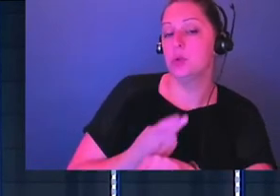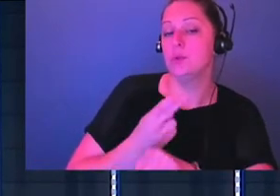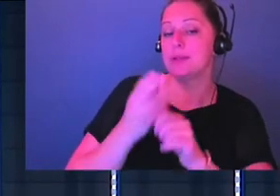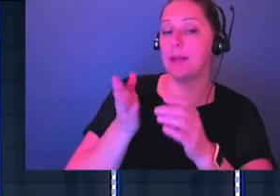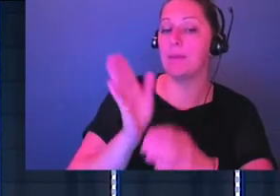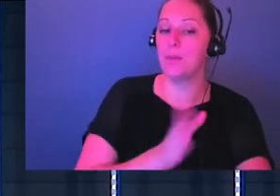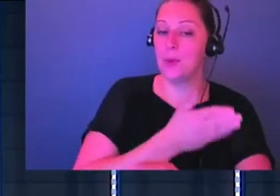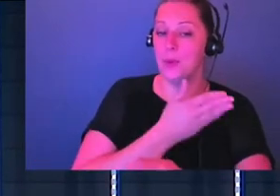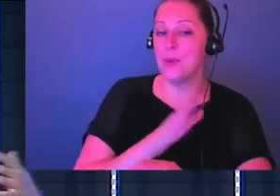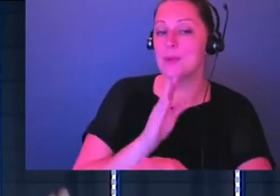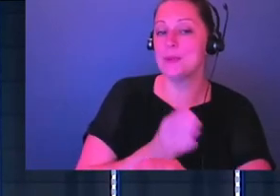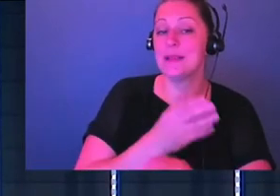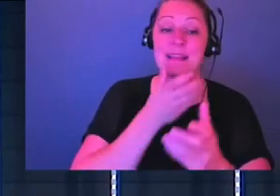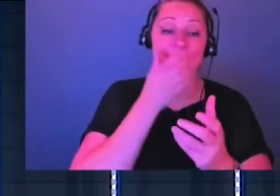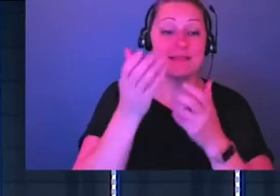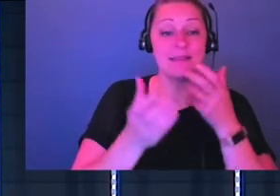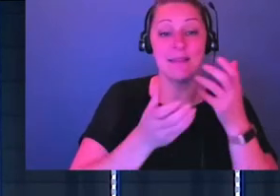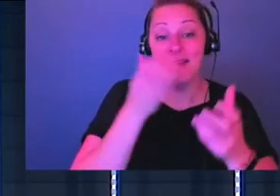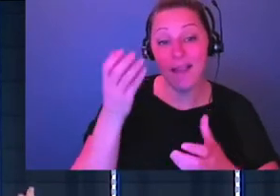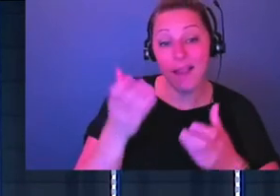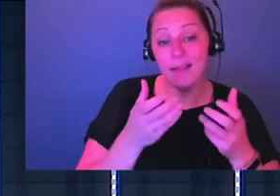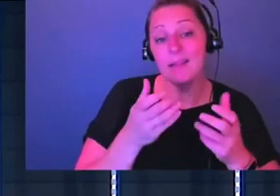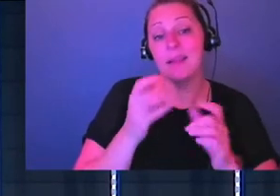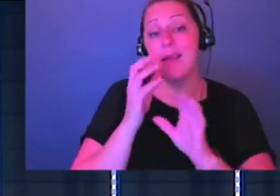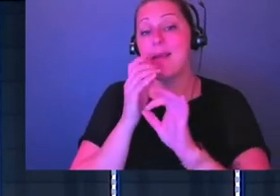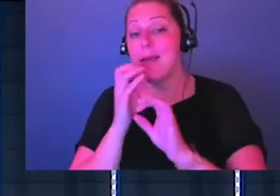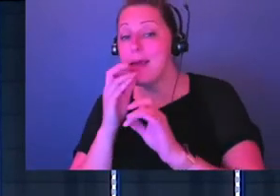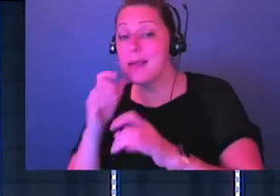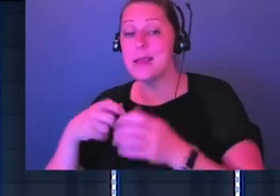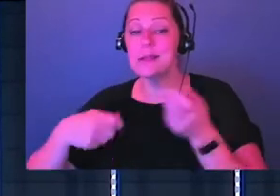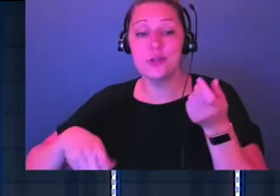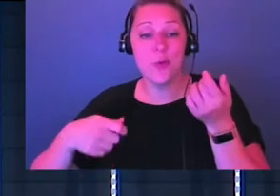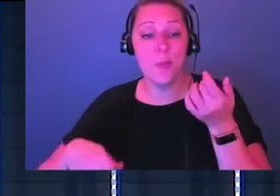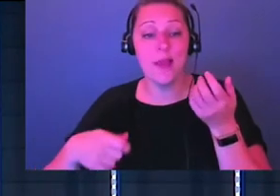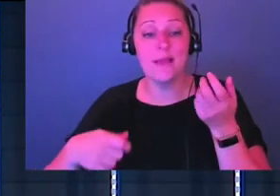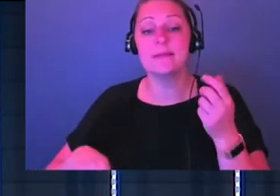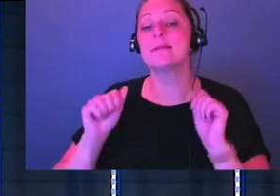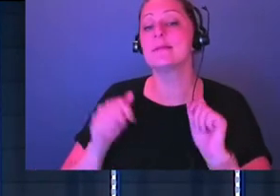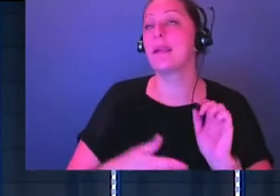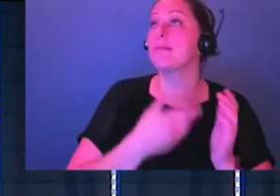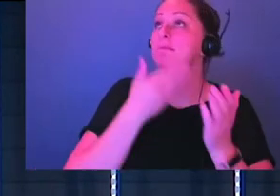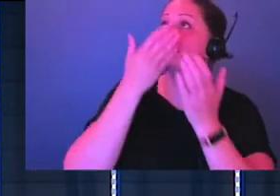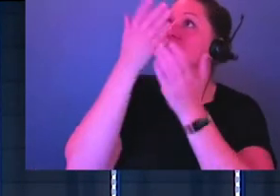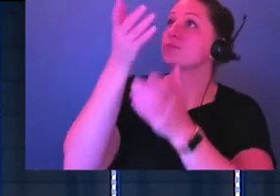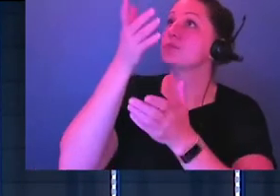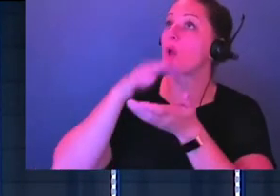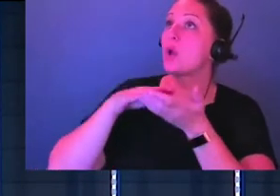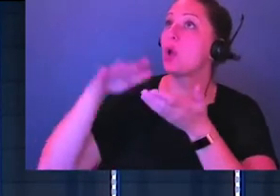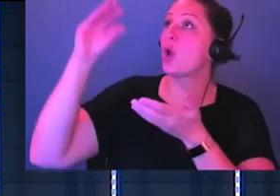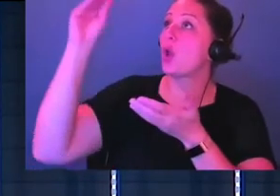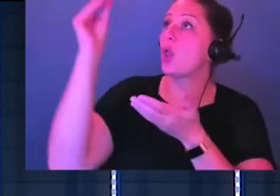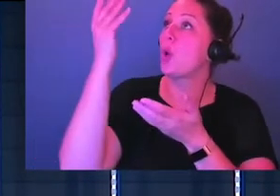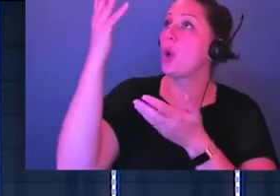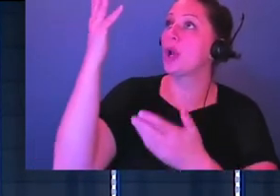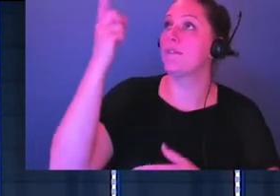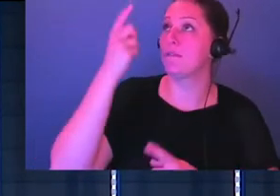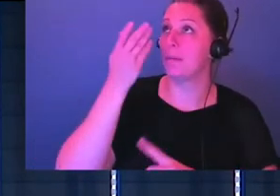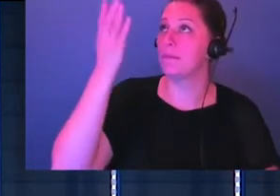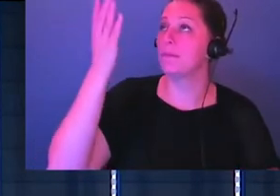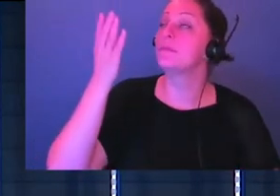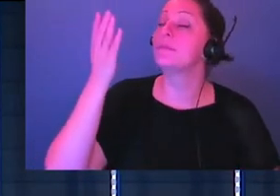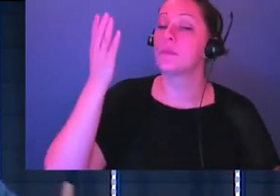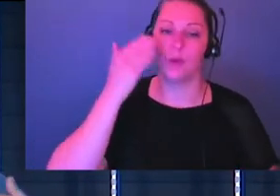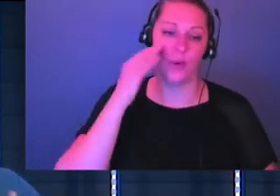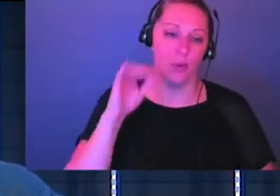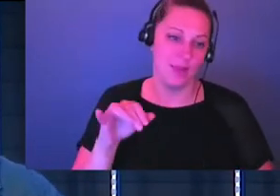singing and playing instruments, creating music. We can give God the glory and praise that he deserves. We know this.